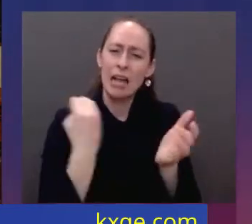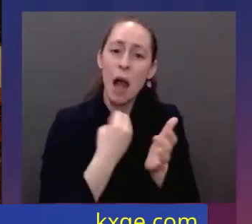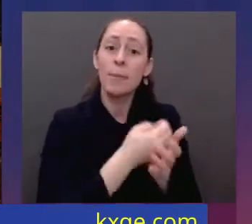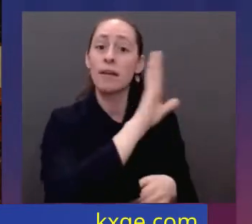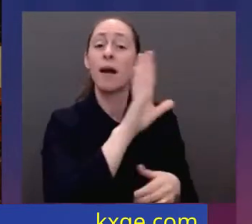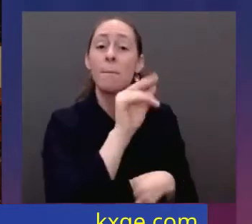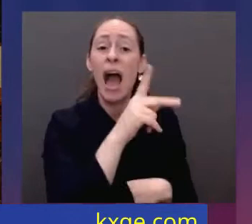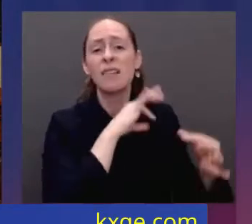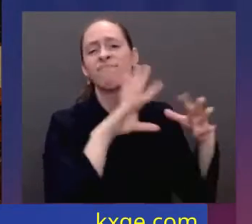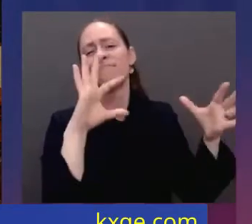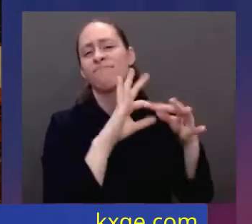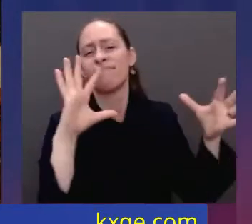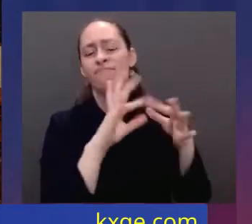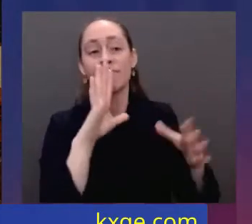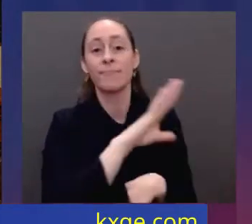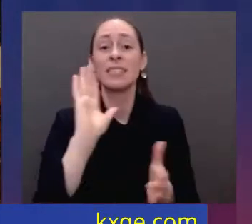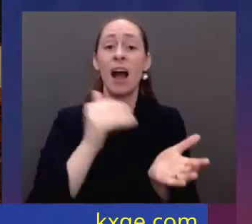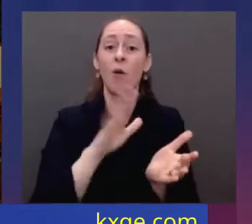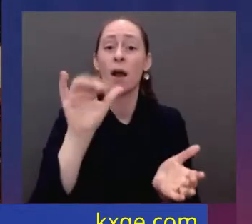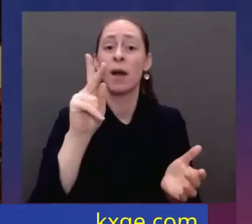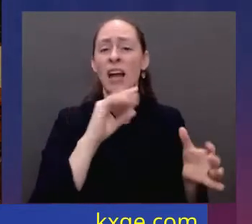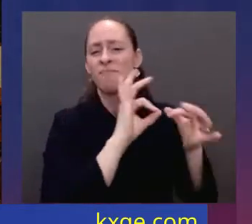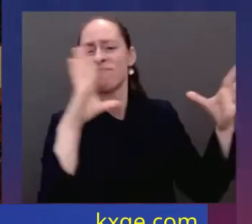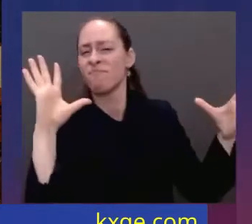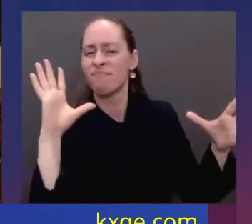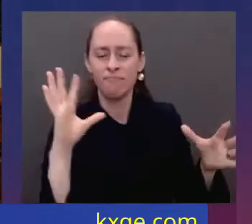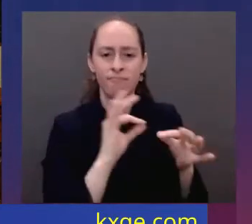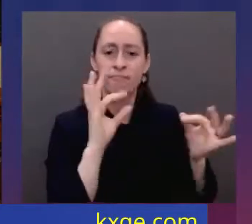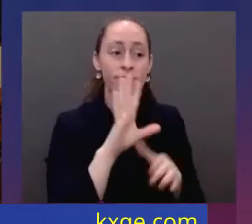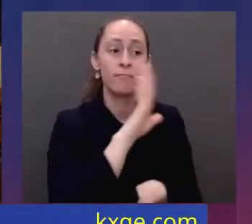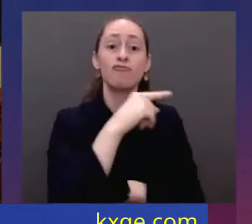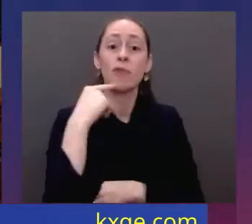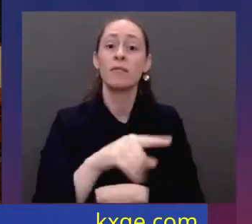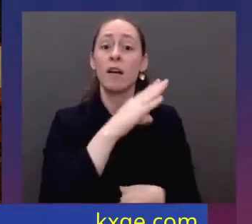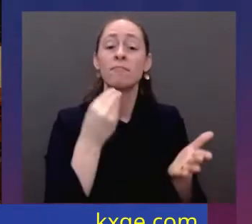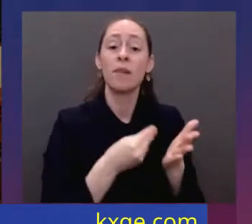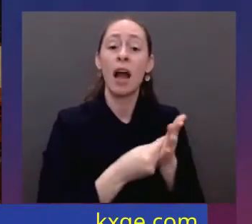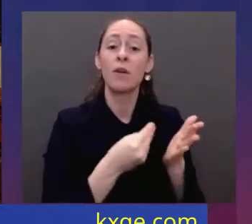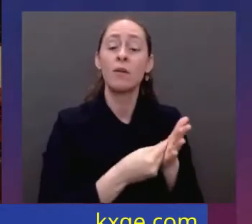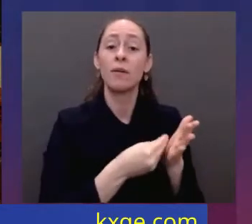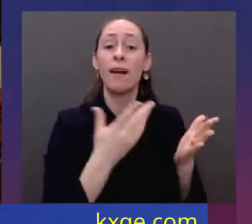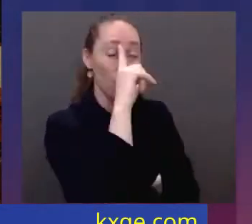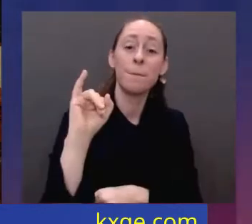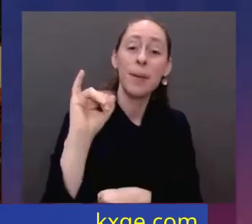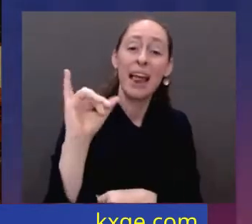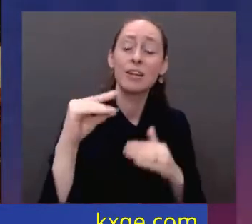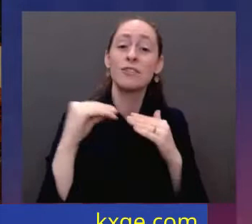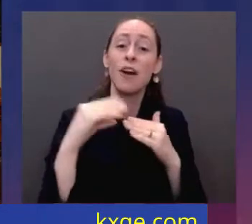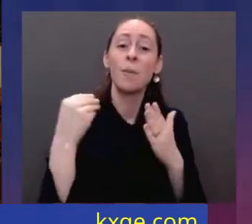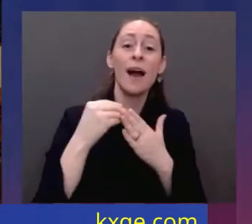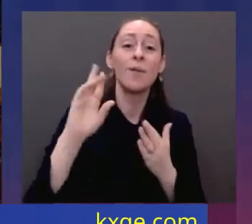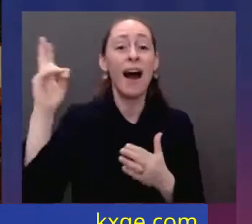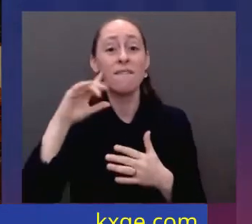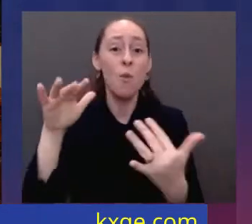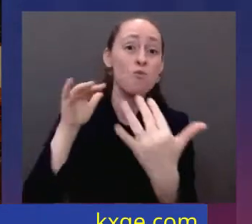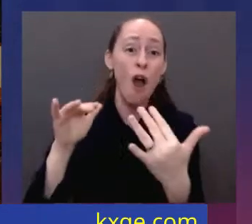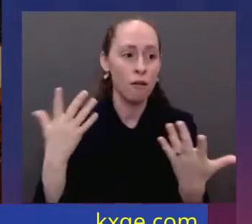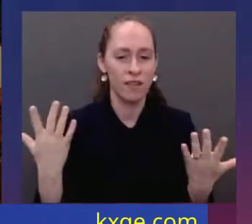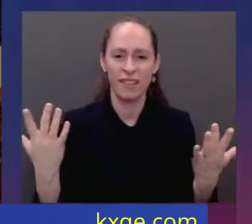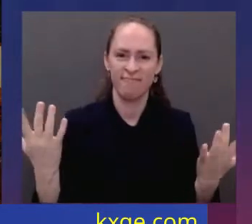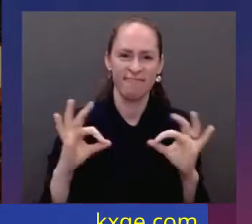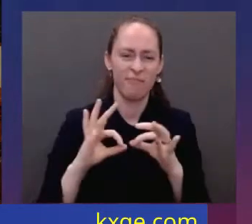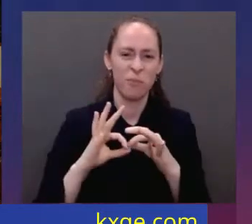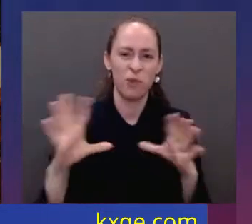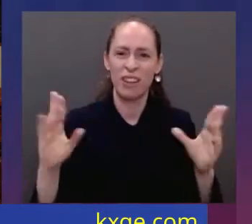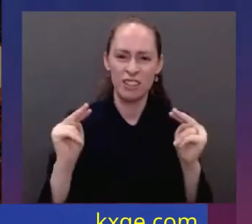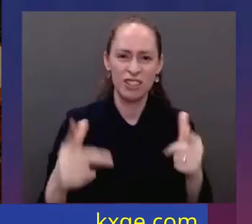defending the Russell ruble, making Putin's $630 billion war fund worthless. We're choking Russia's access to technology that will sap its economic strength